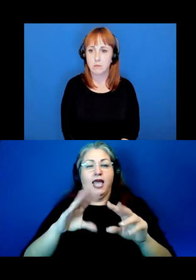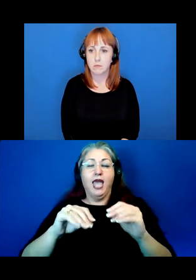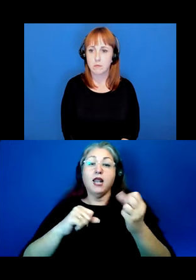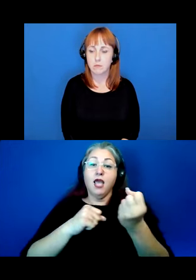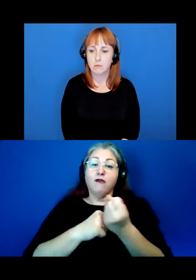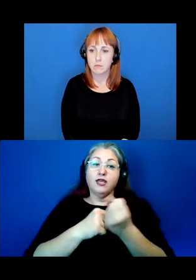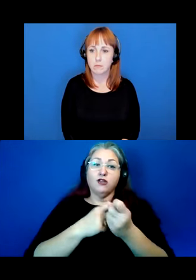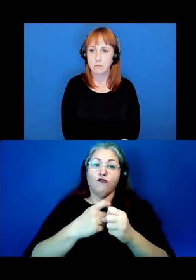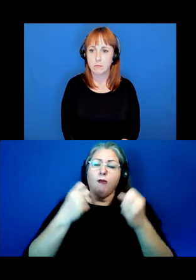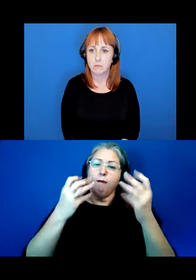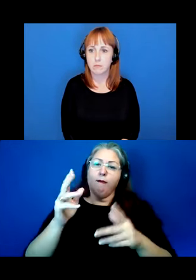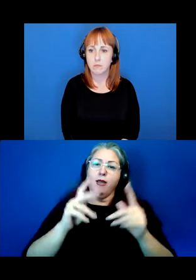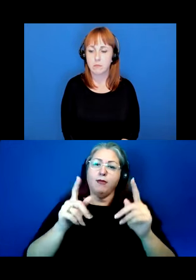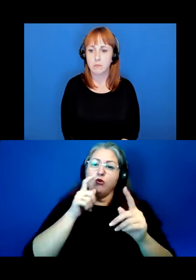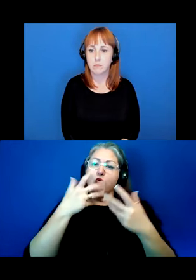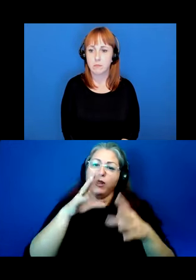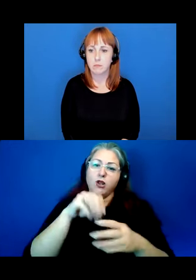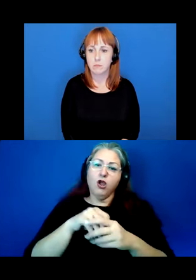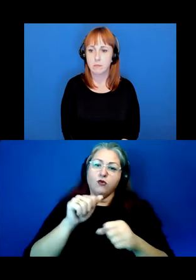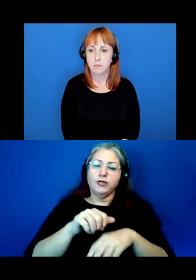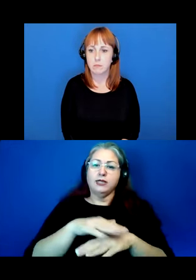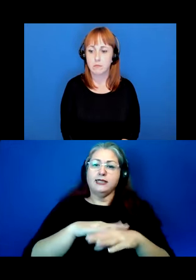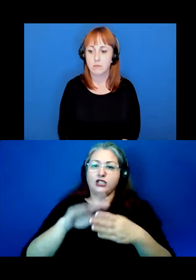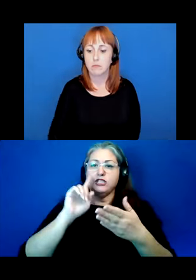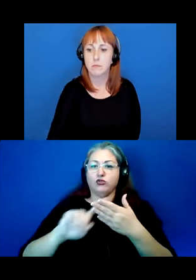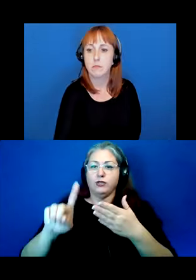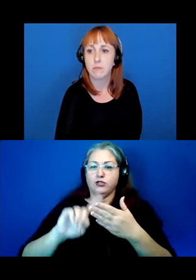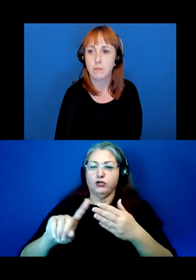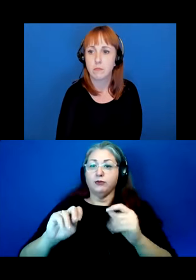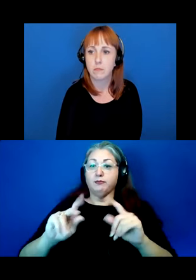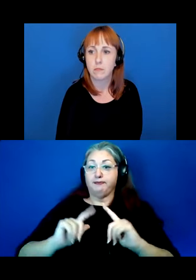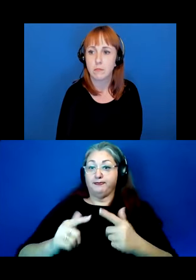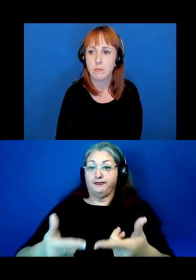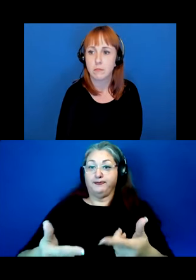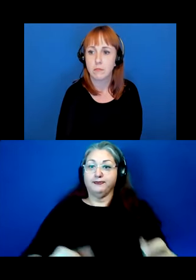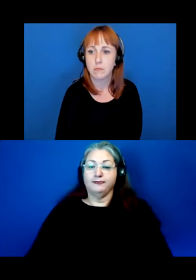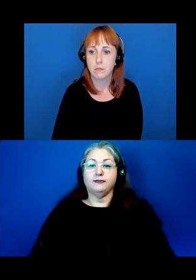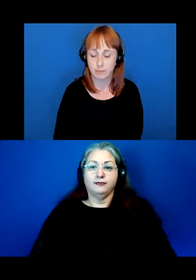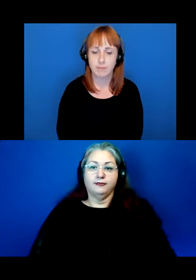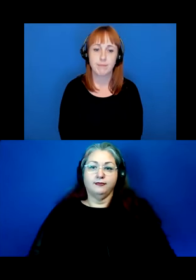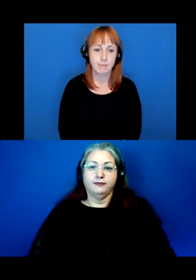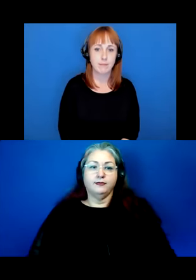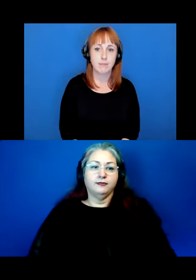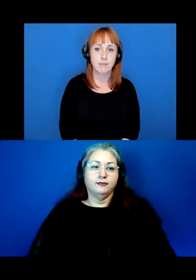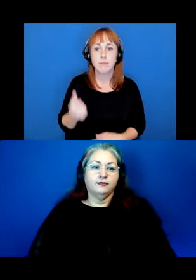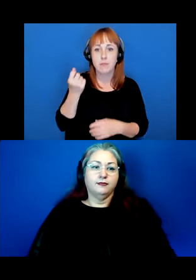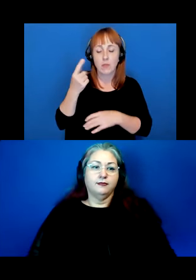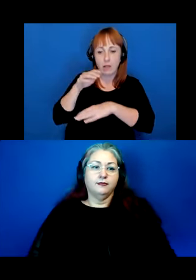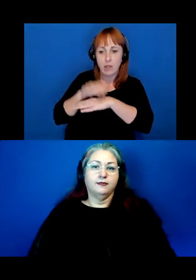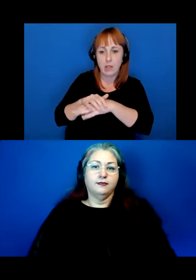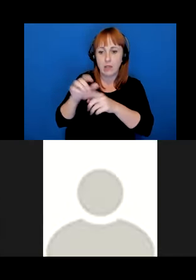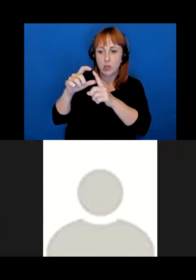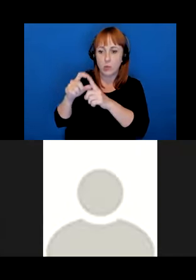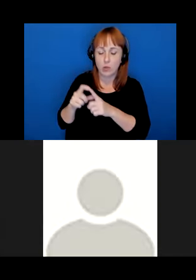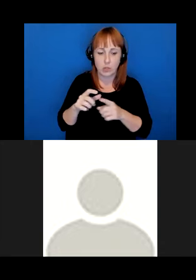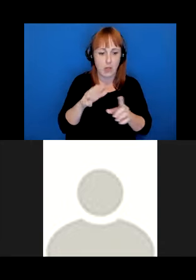for by a number of people who are engaged in indigenous research. This is that the English words that capture these shared themes tend